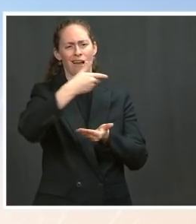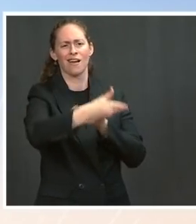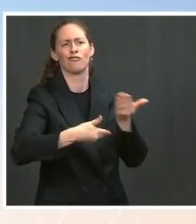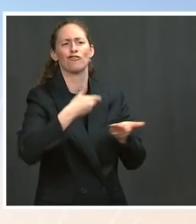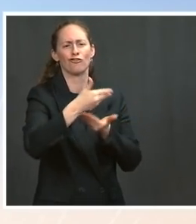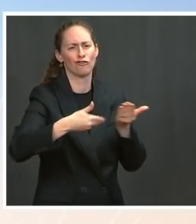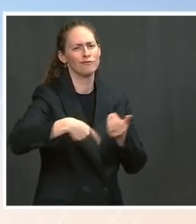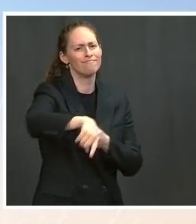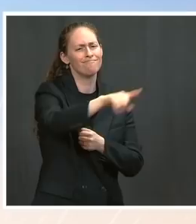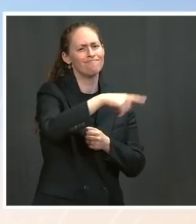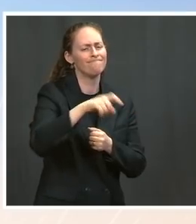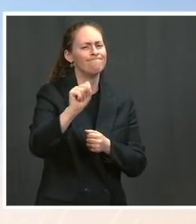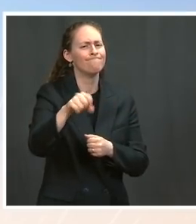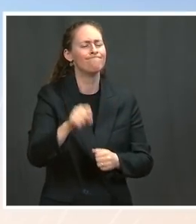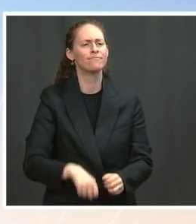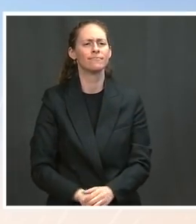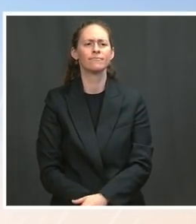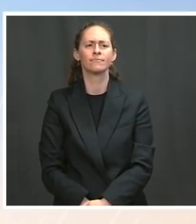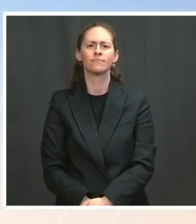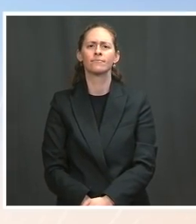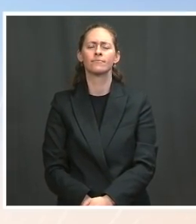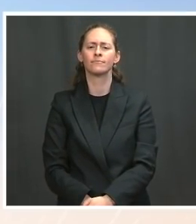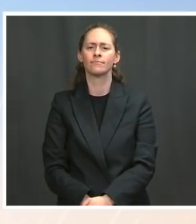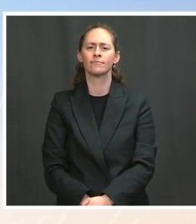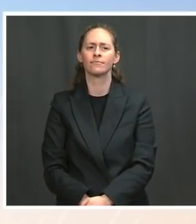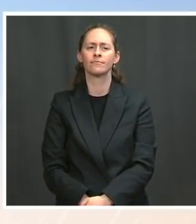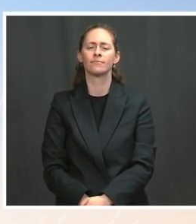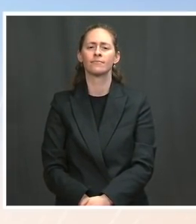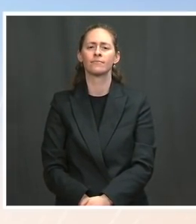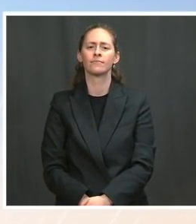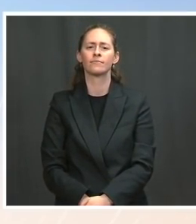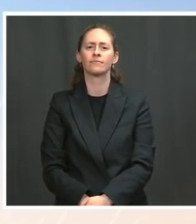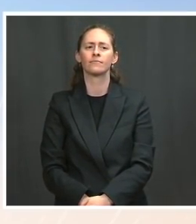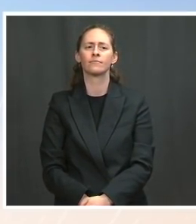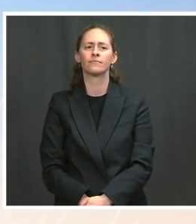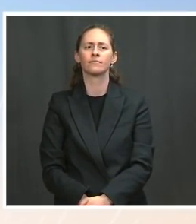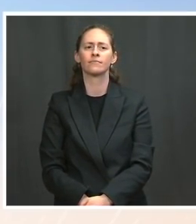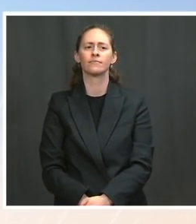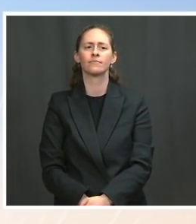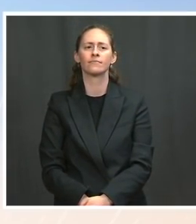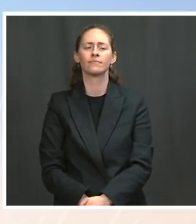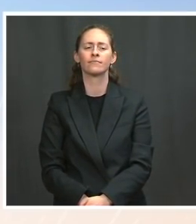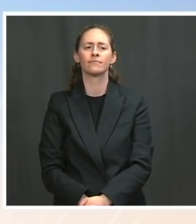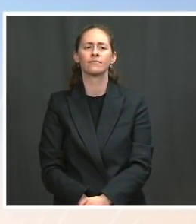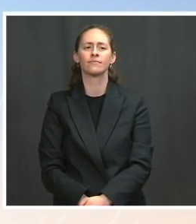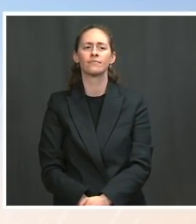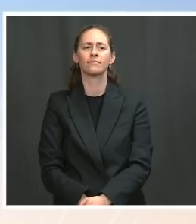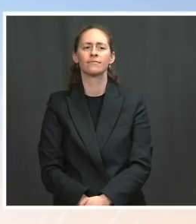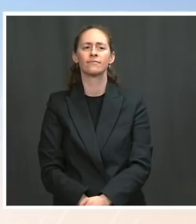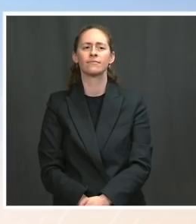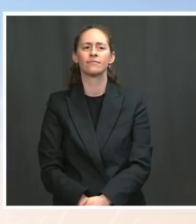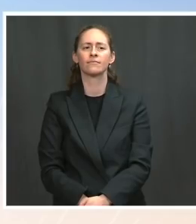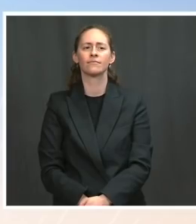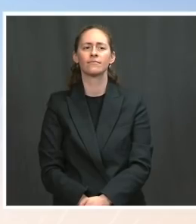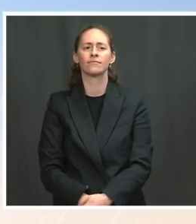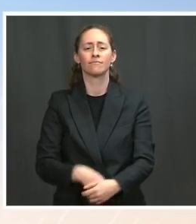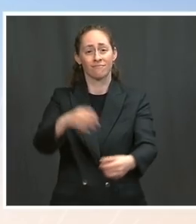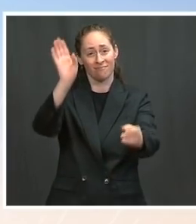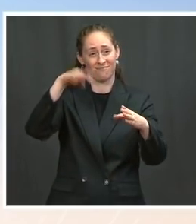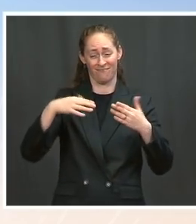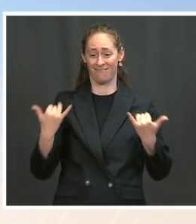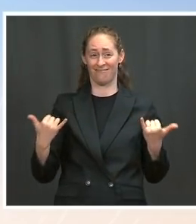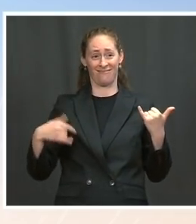opposite. You know, we've had a very unusual hit to our economy, and the road back